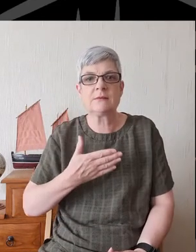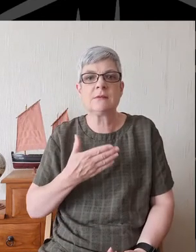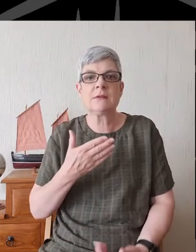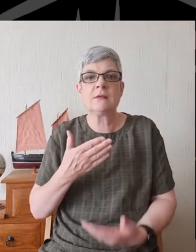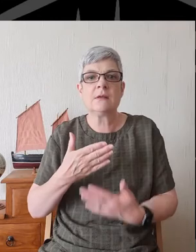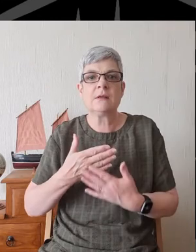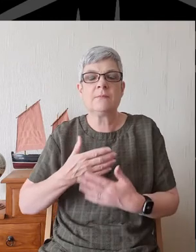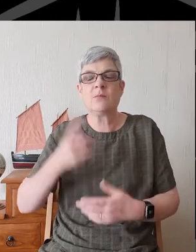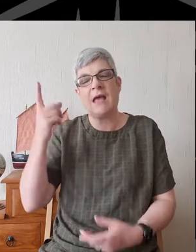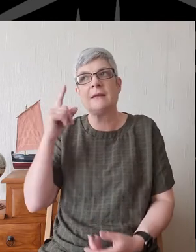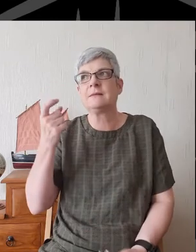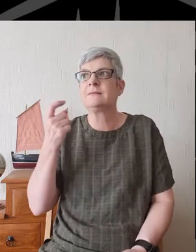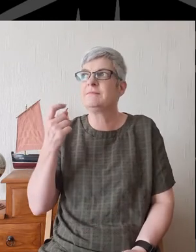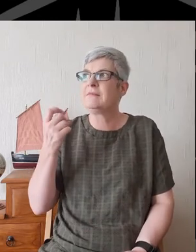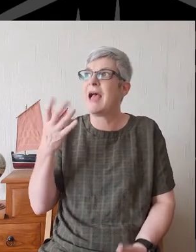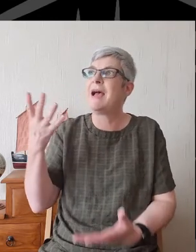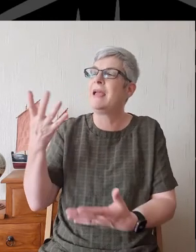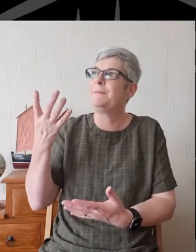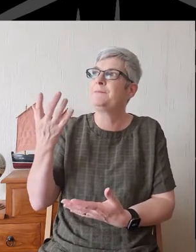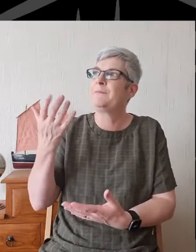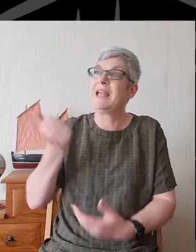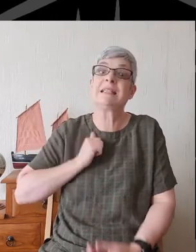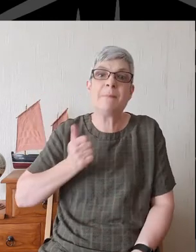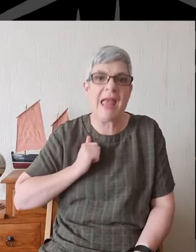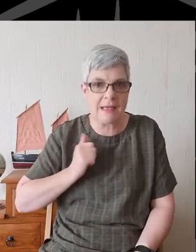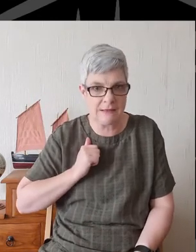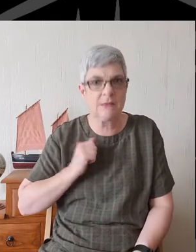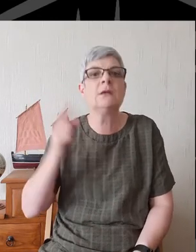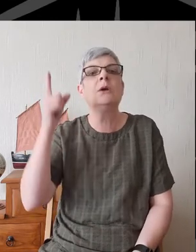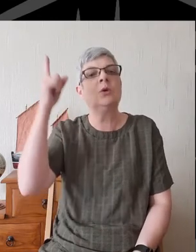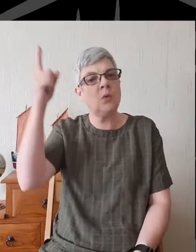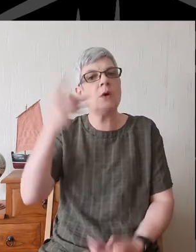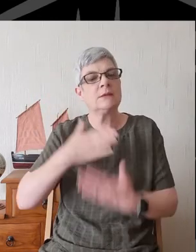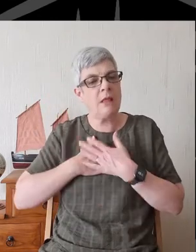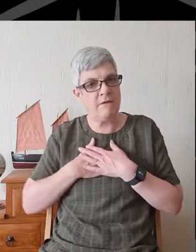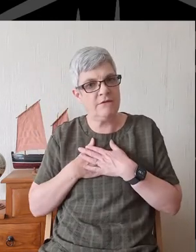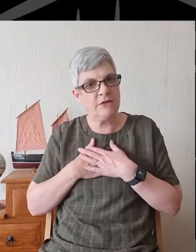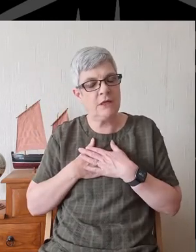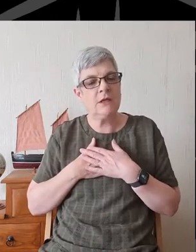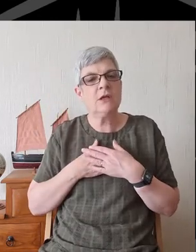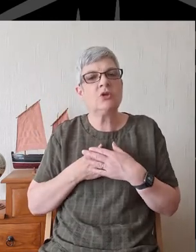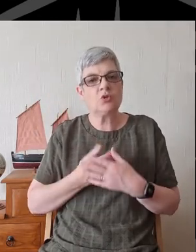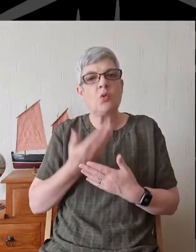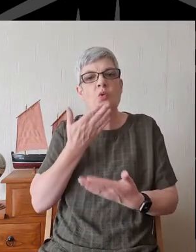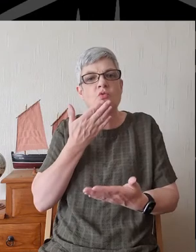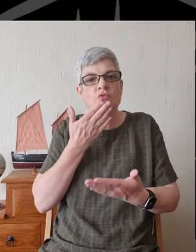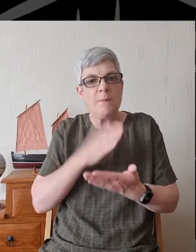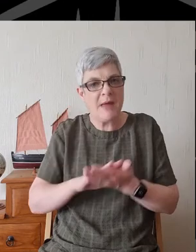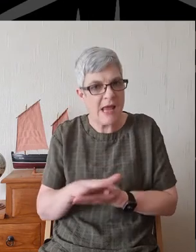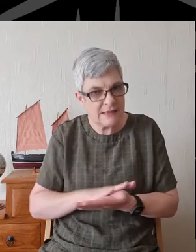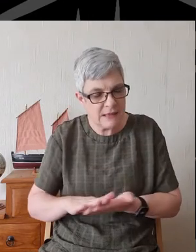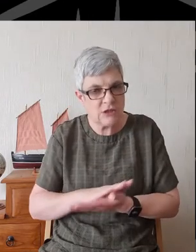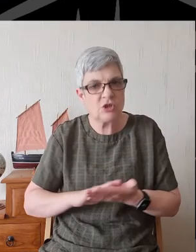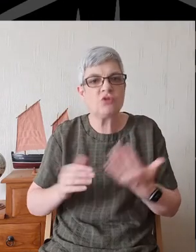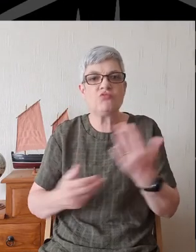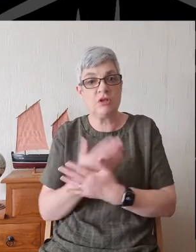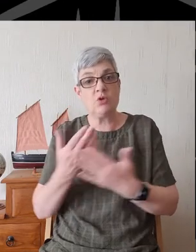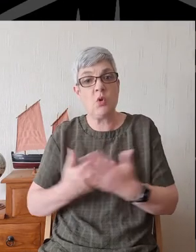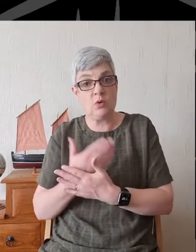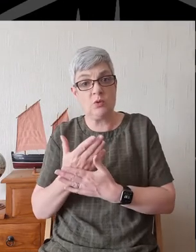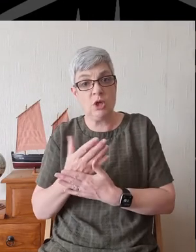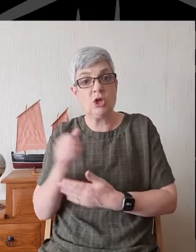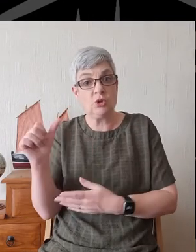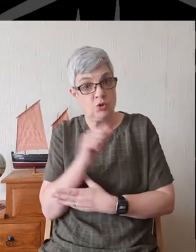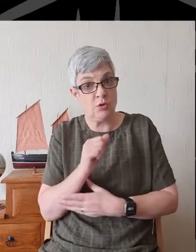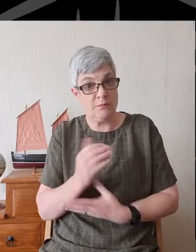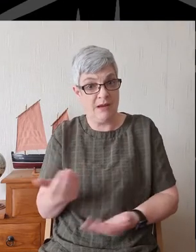And so both repentance and renewal should always be part of who we are and what we're doing and what we're about.